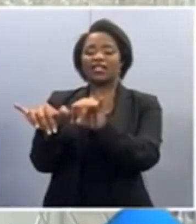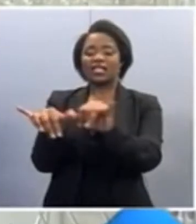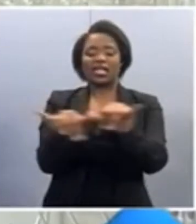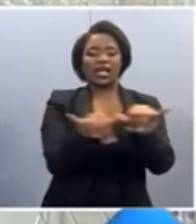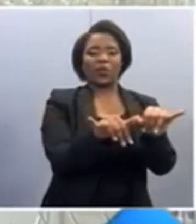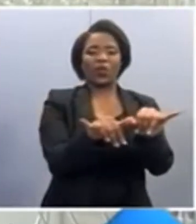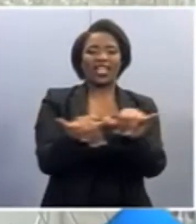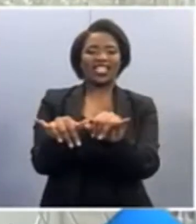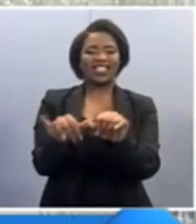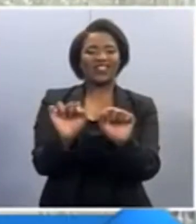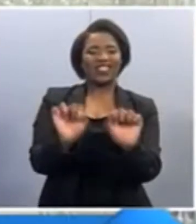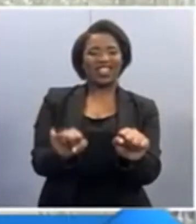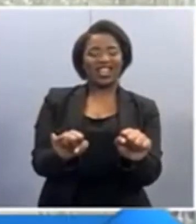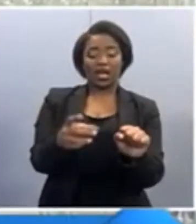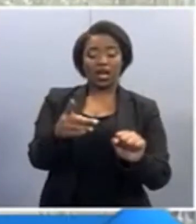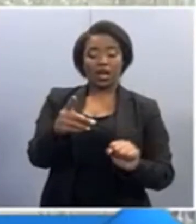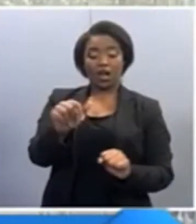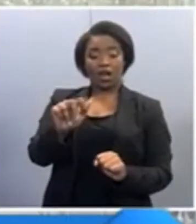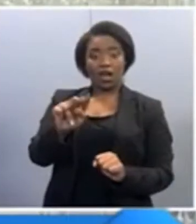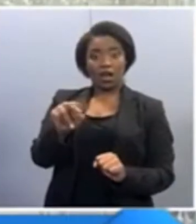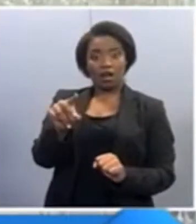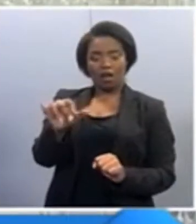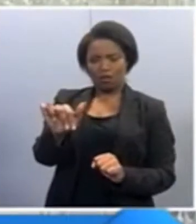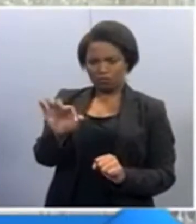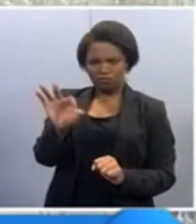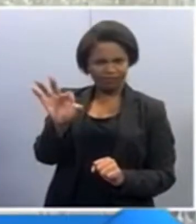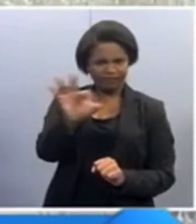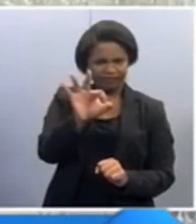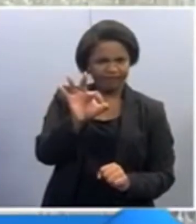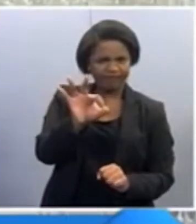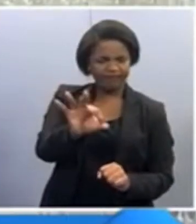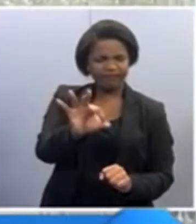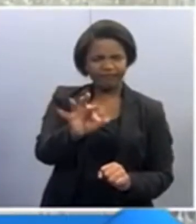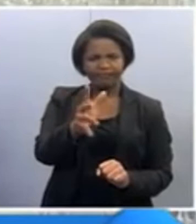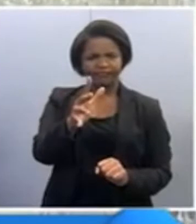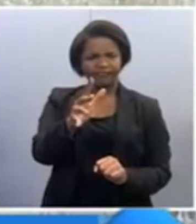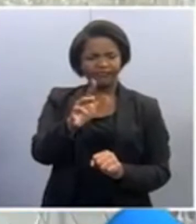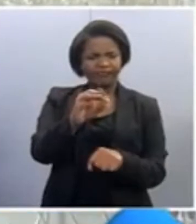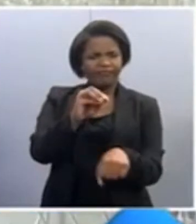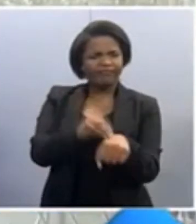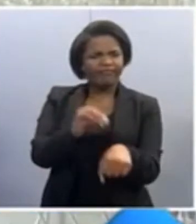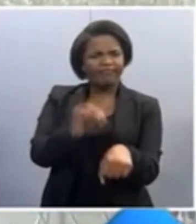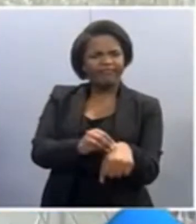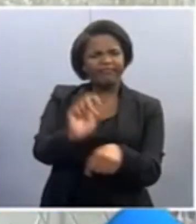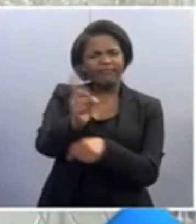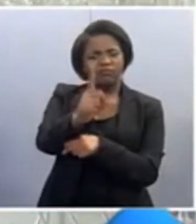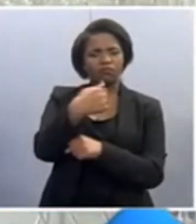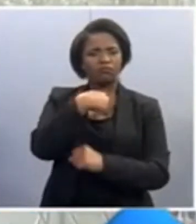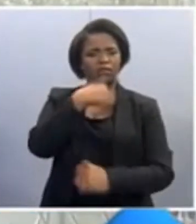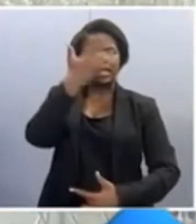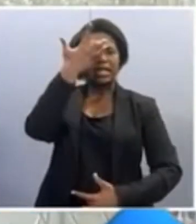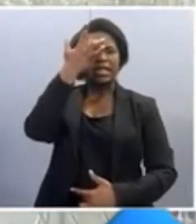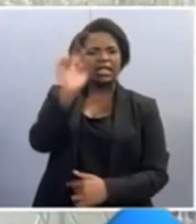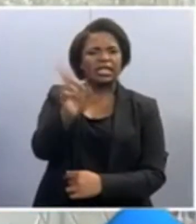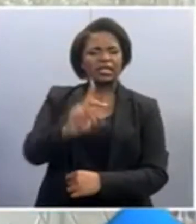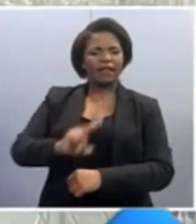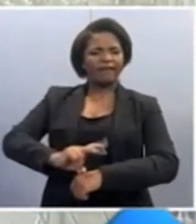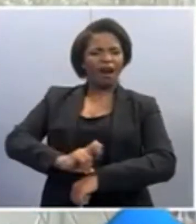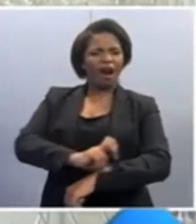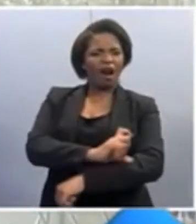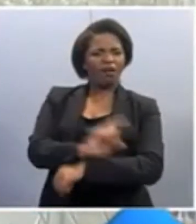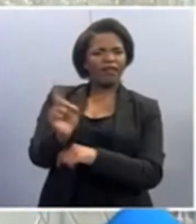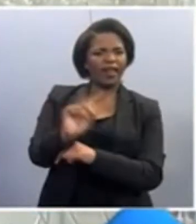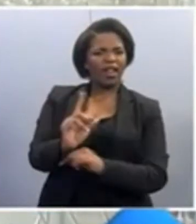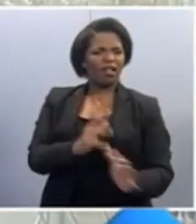we can break the DNA and we can get the correct sequence of nucleotides. That's the building block of the DNA.